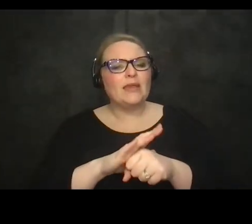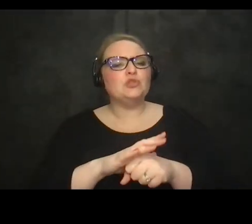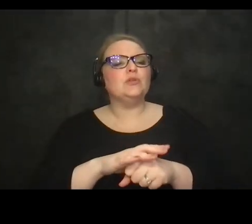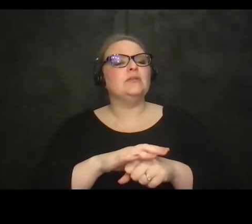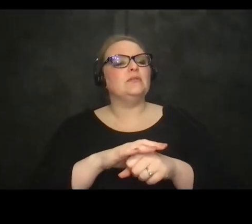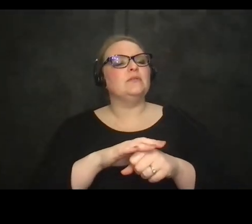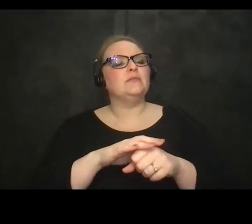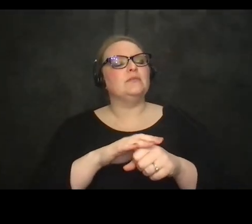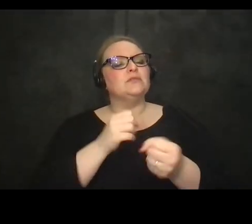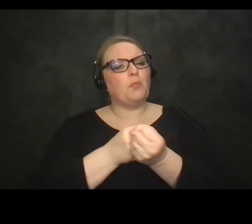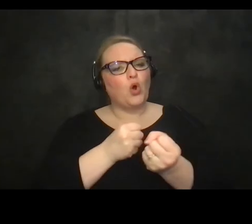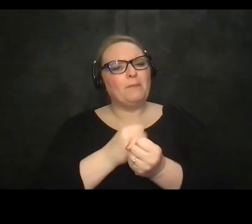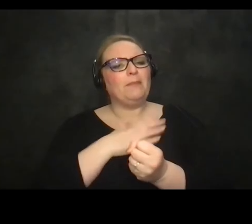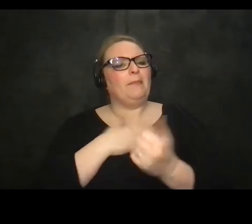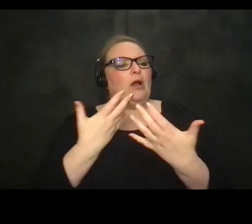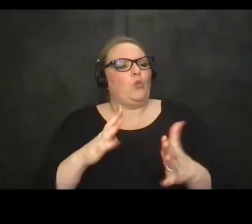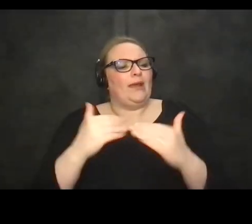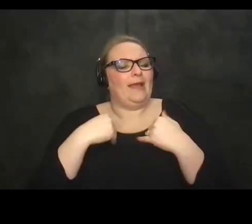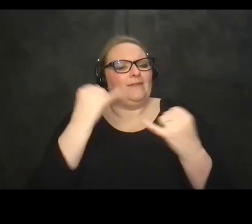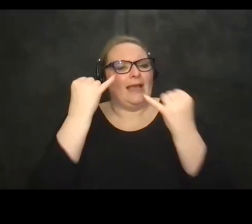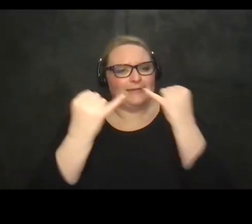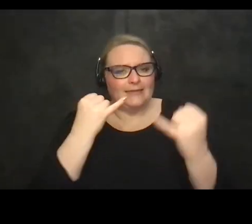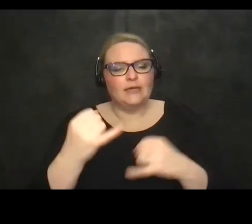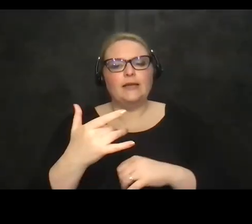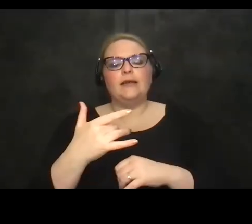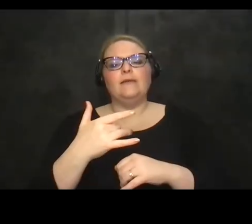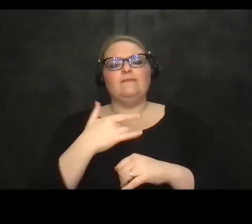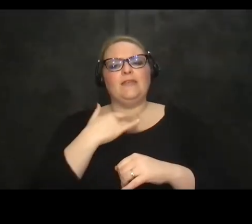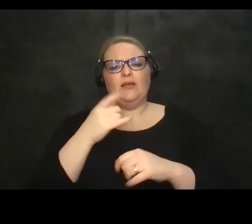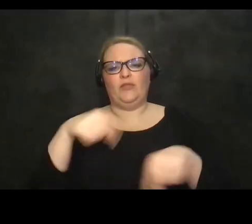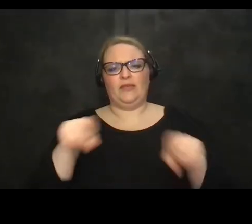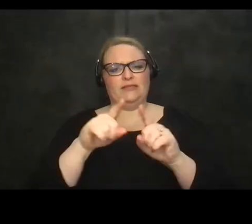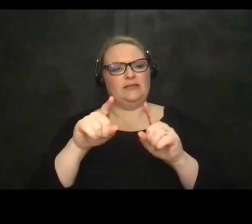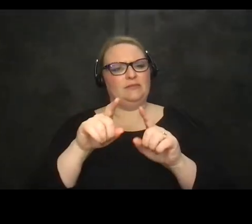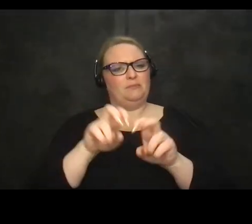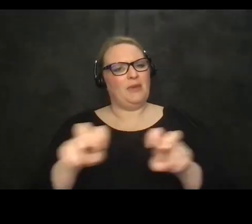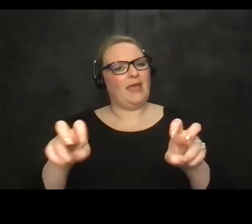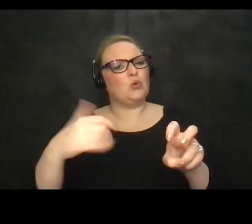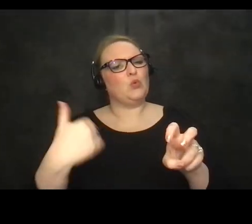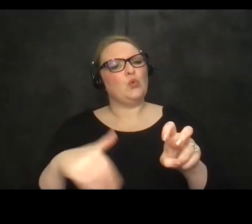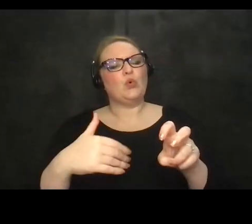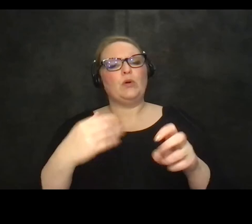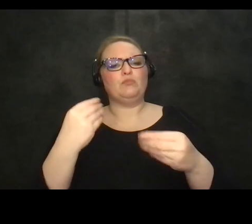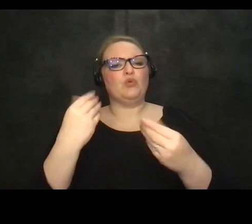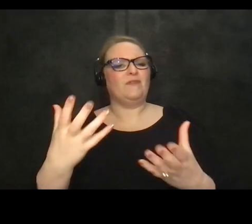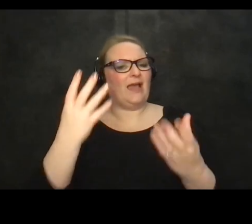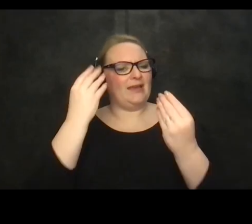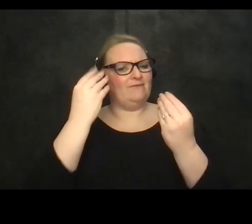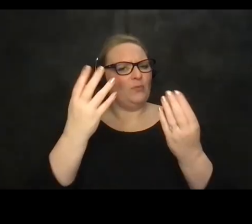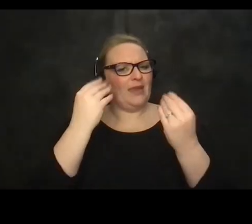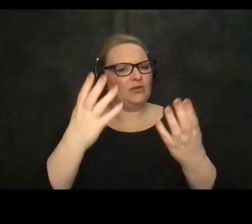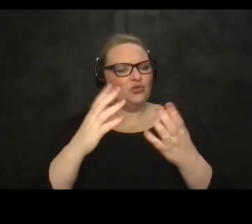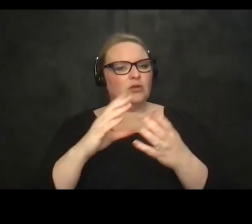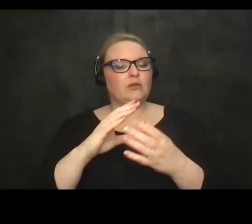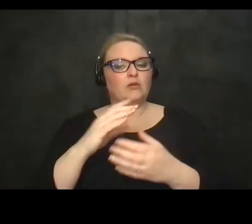ideas and uh this panel particularly uh provided insight into we're just how much we've